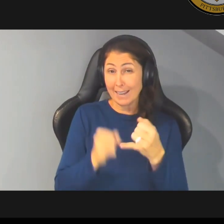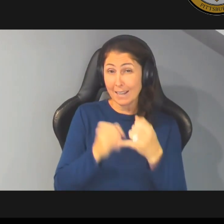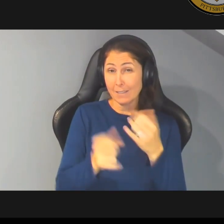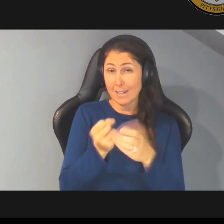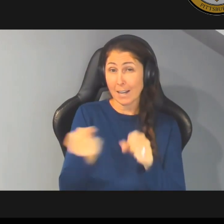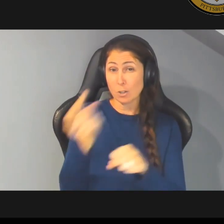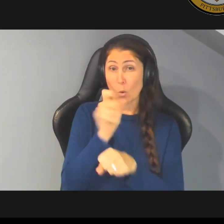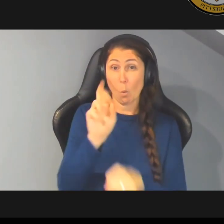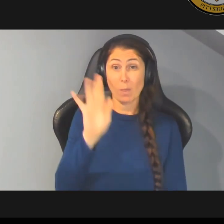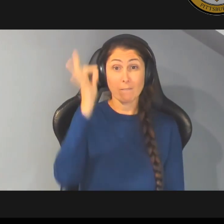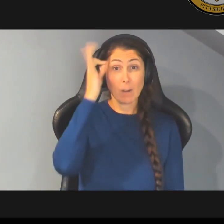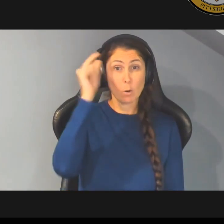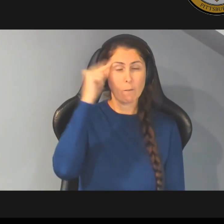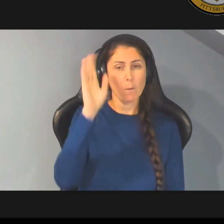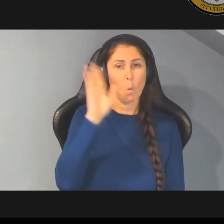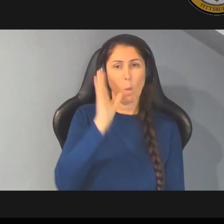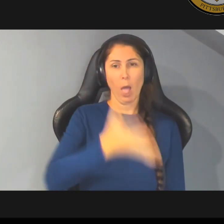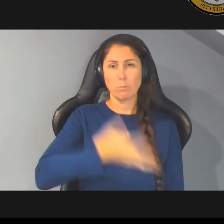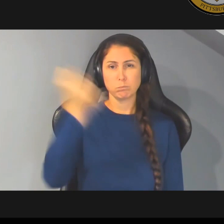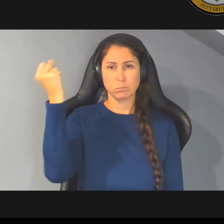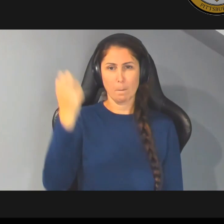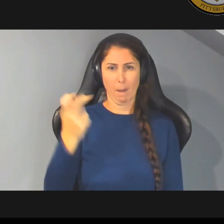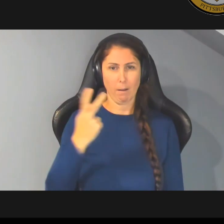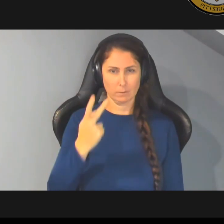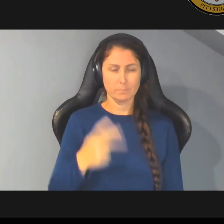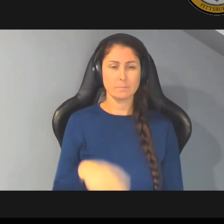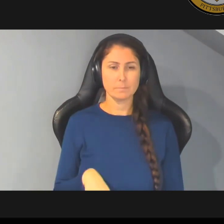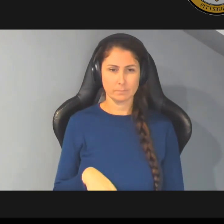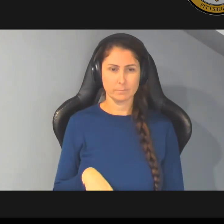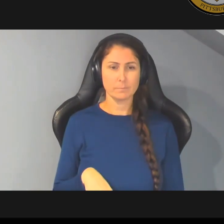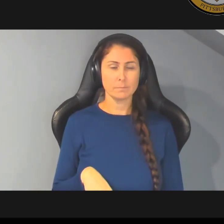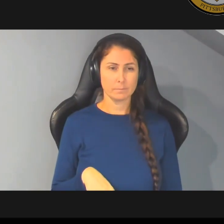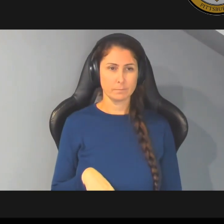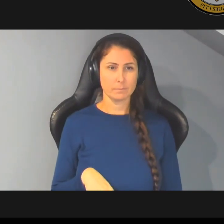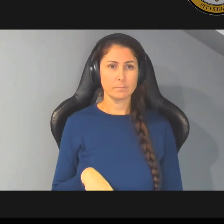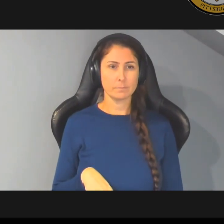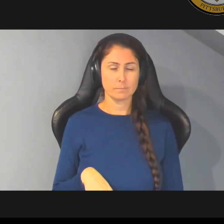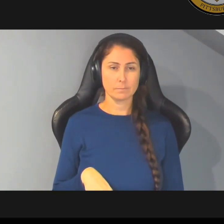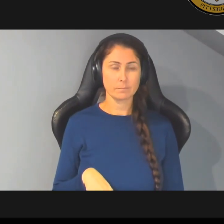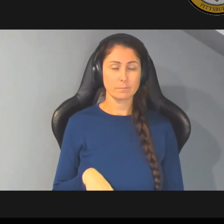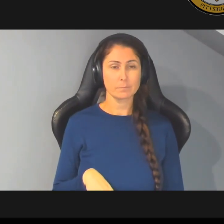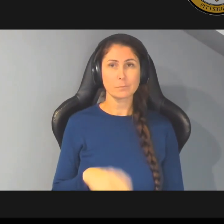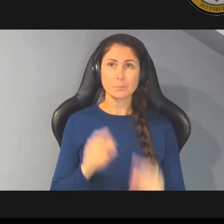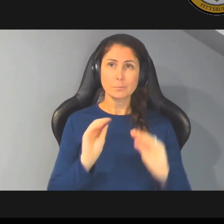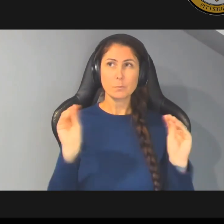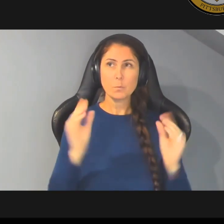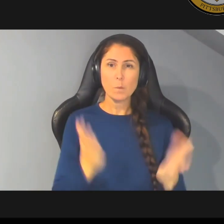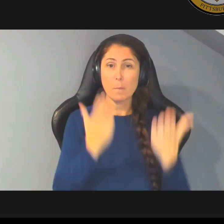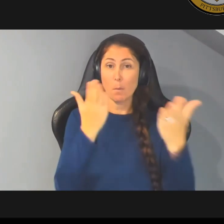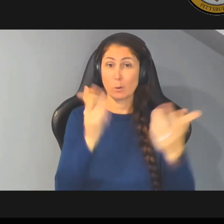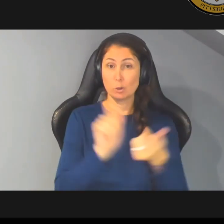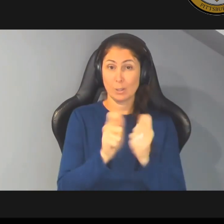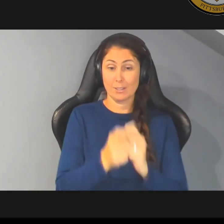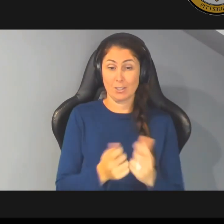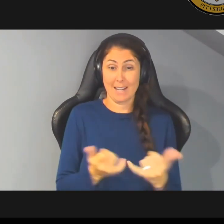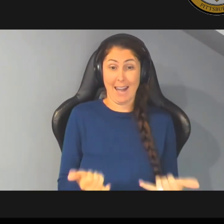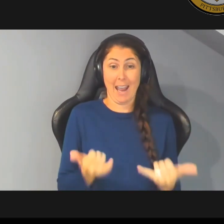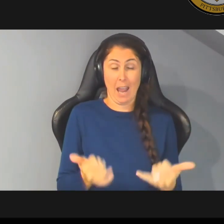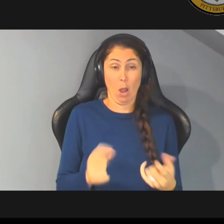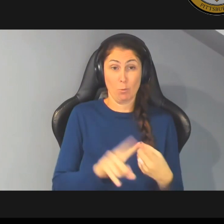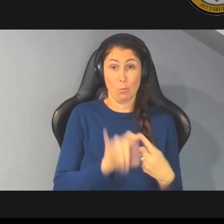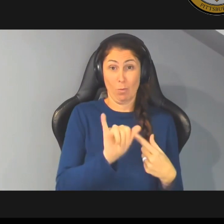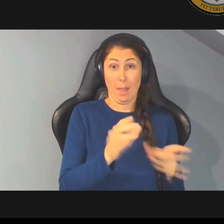government's going to take them back um while there's no proposed changes now to the arpa plan